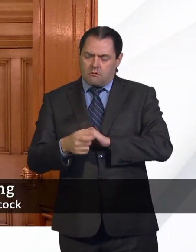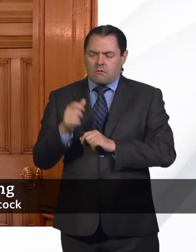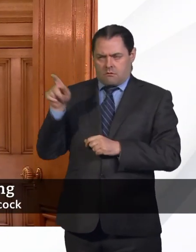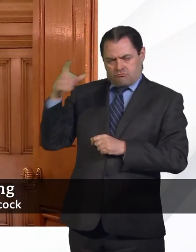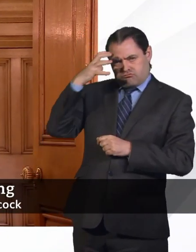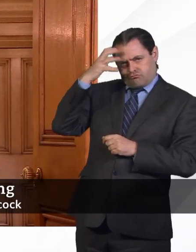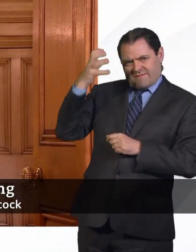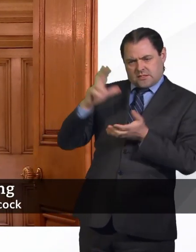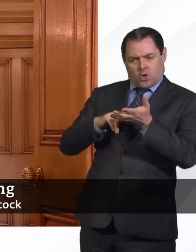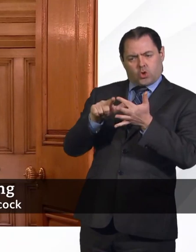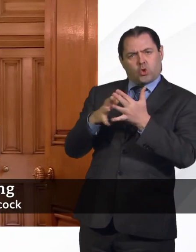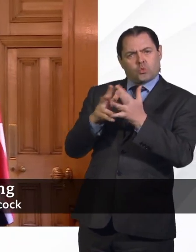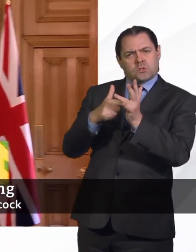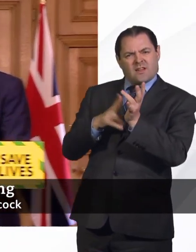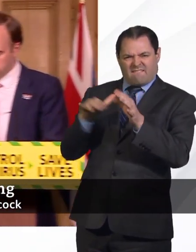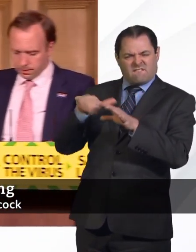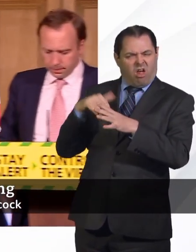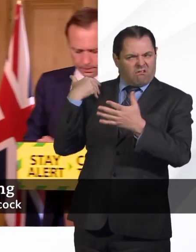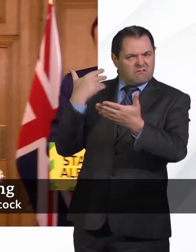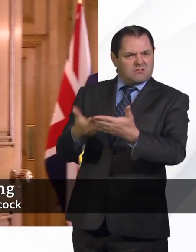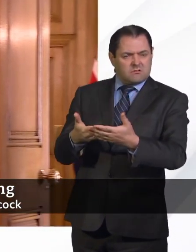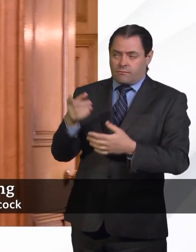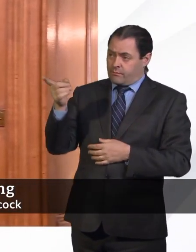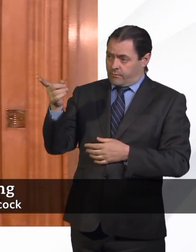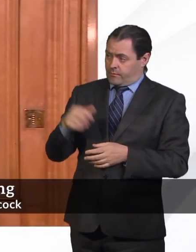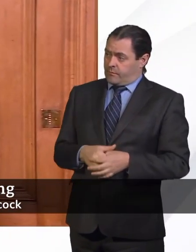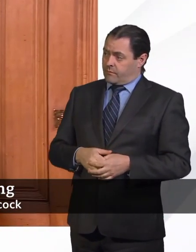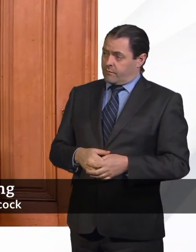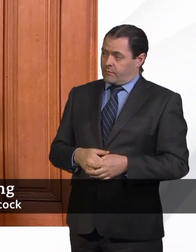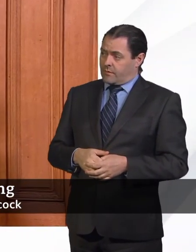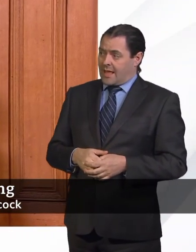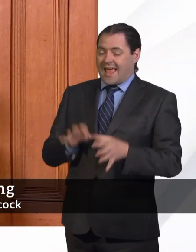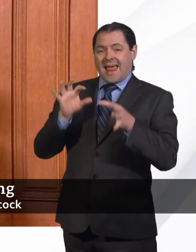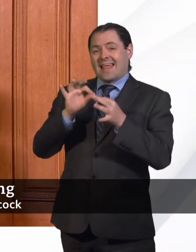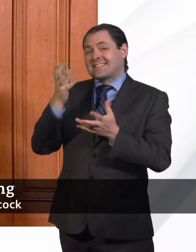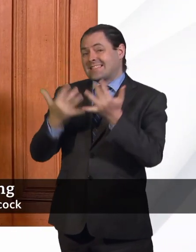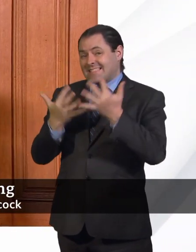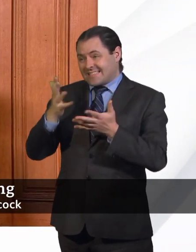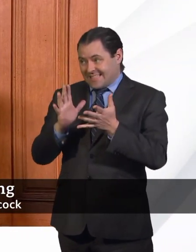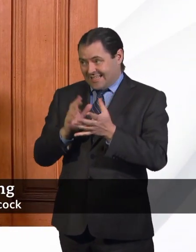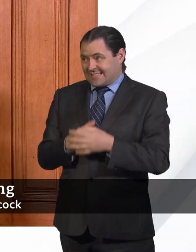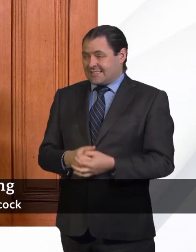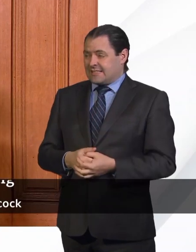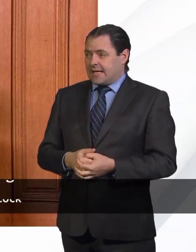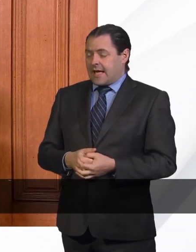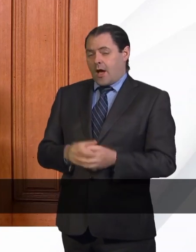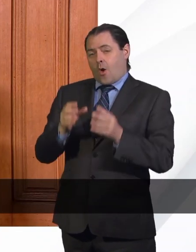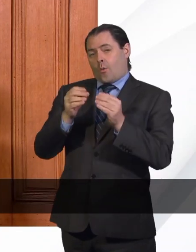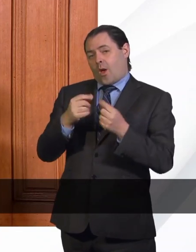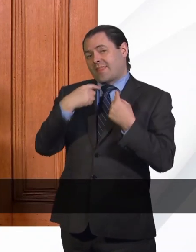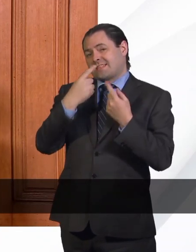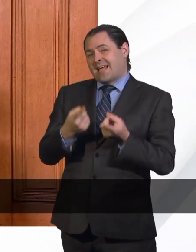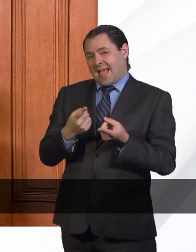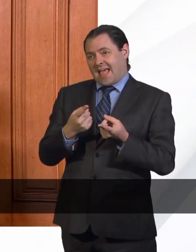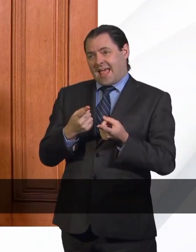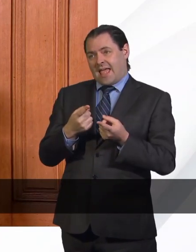involved in this work from the start. Yeah. So thank you. mean, just on the reporting of the statistics, it's worth bearing in mind the objective